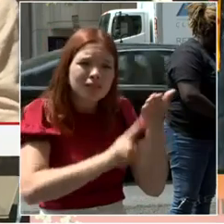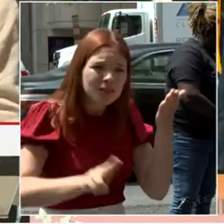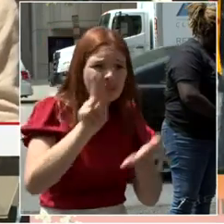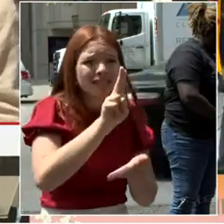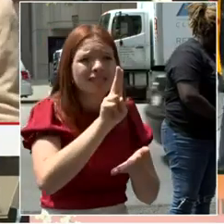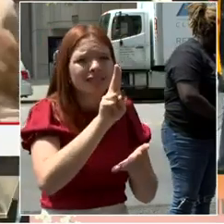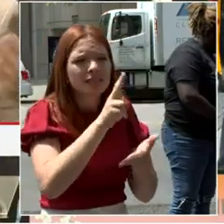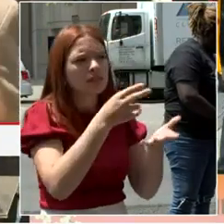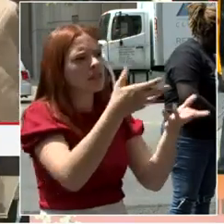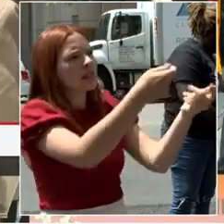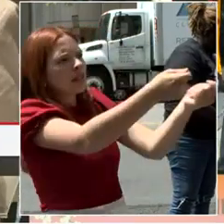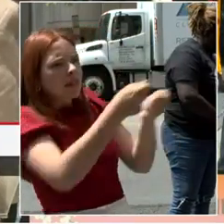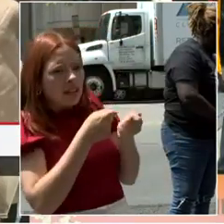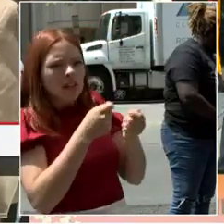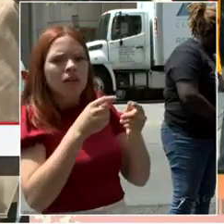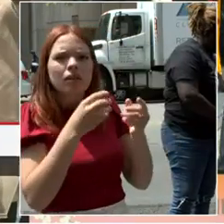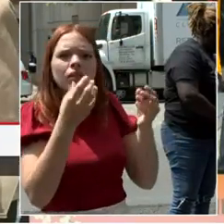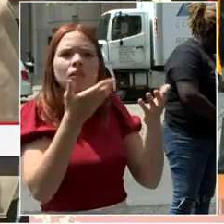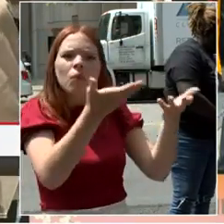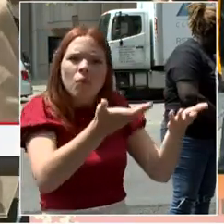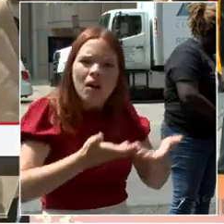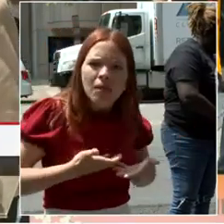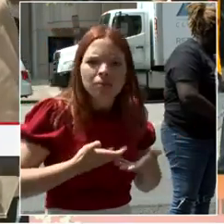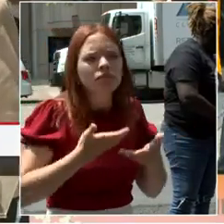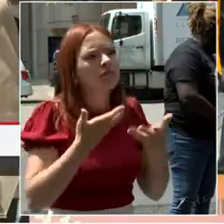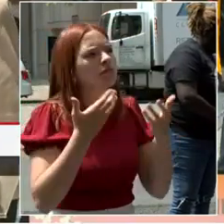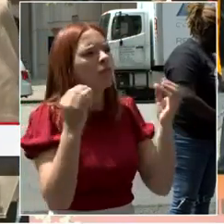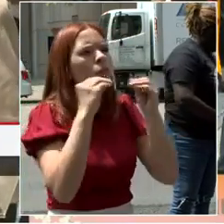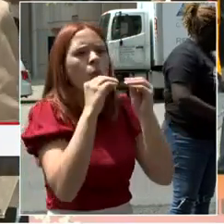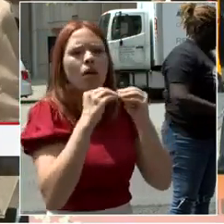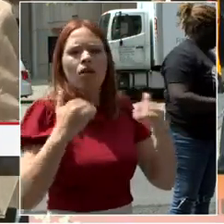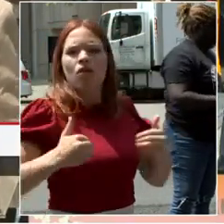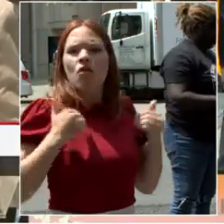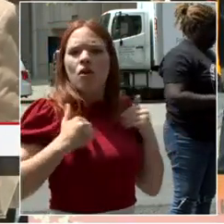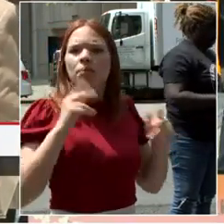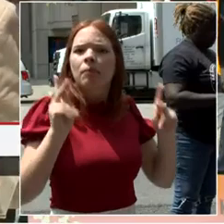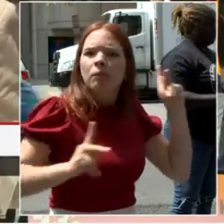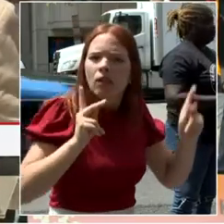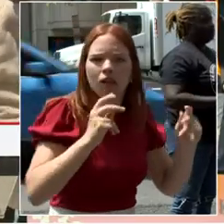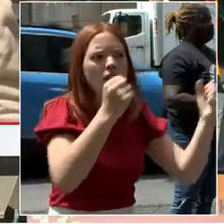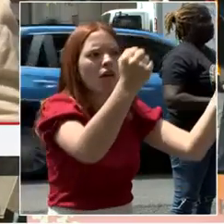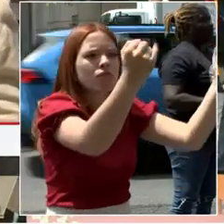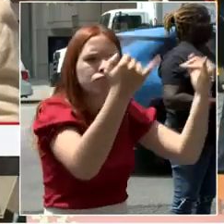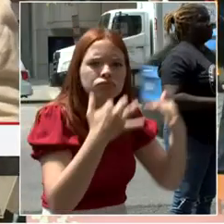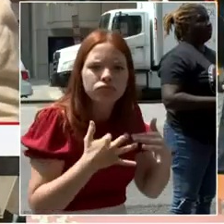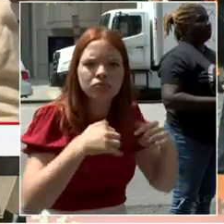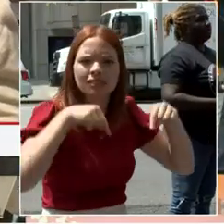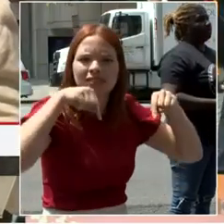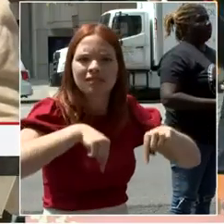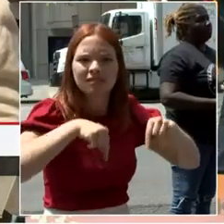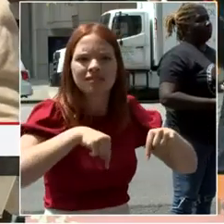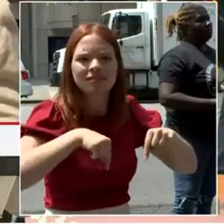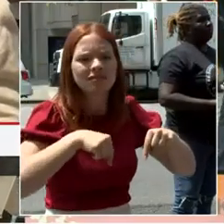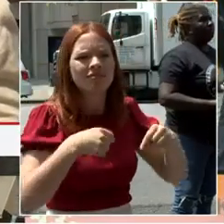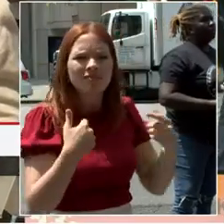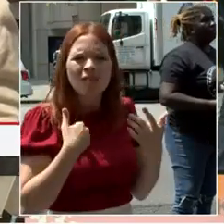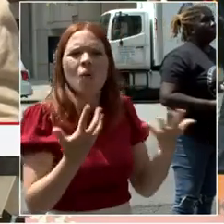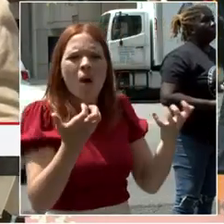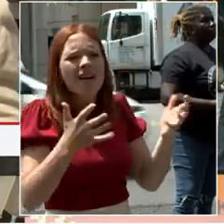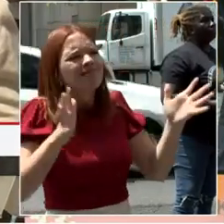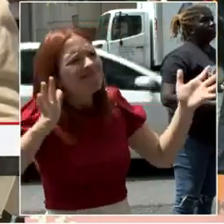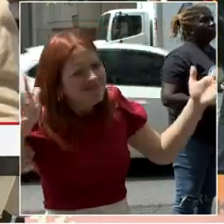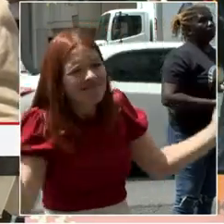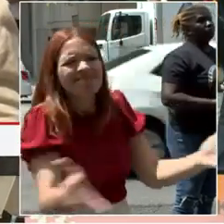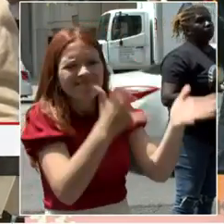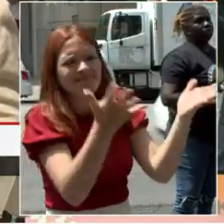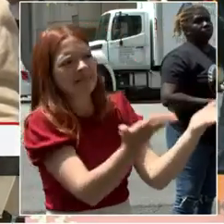stay here and live here and work for DC government sometimes. So we want to encourage activity like